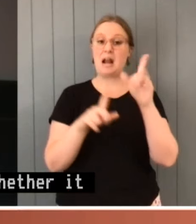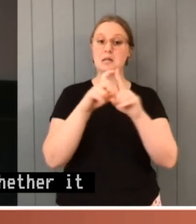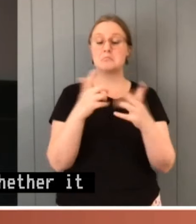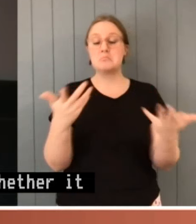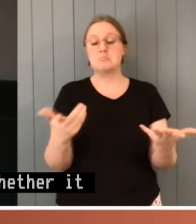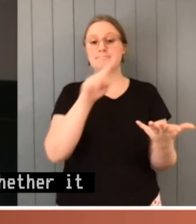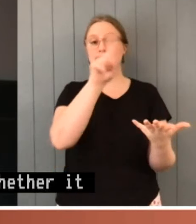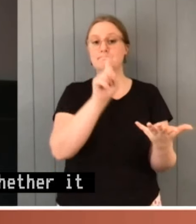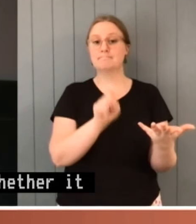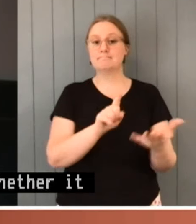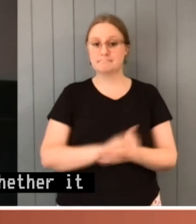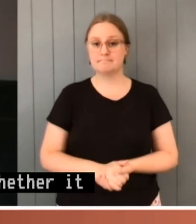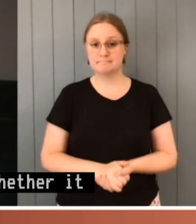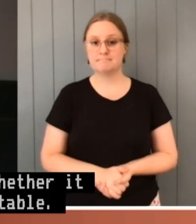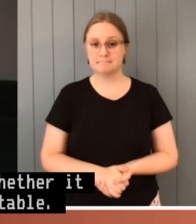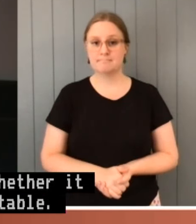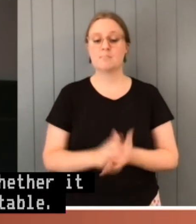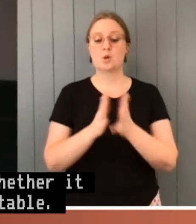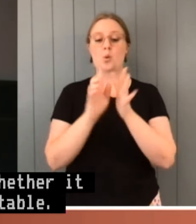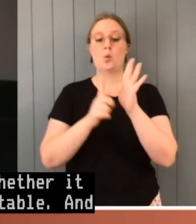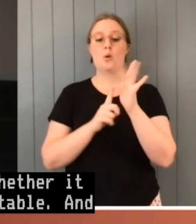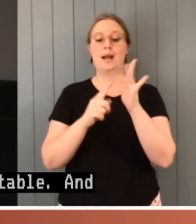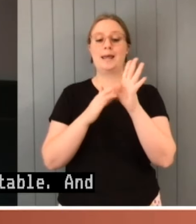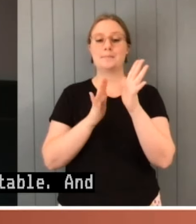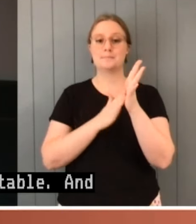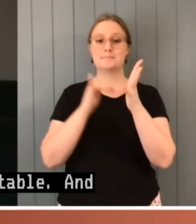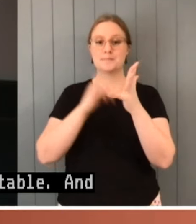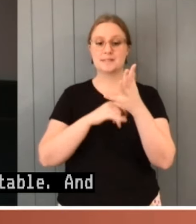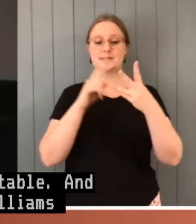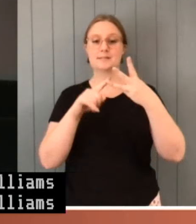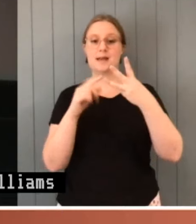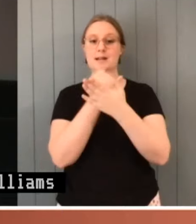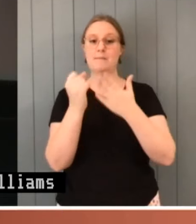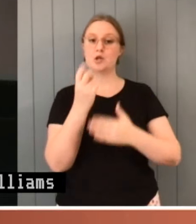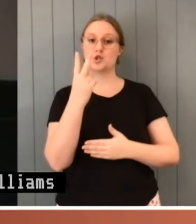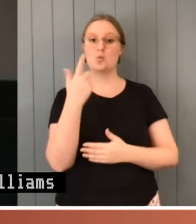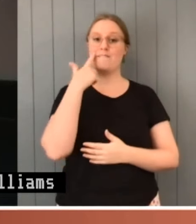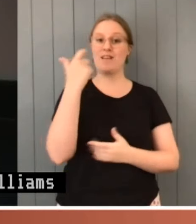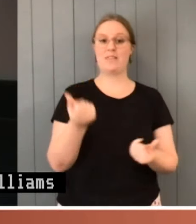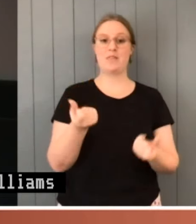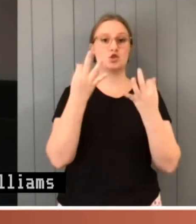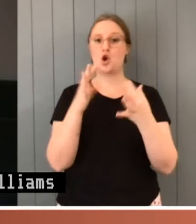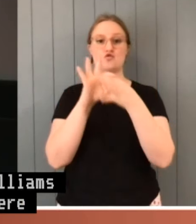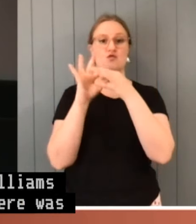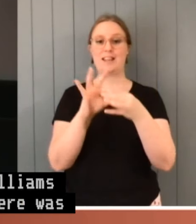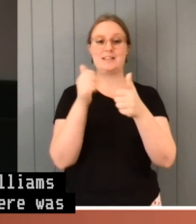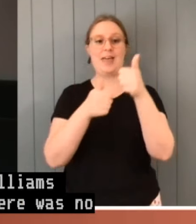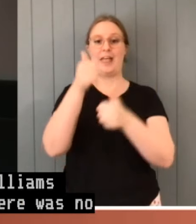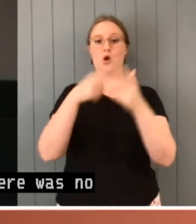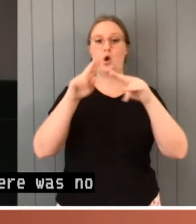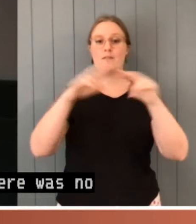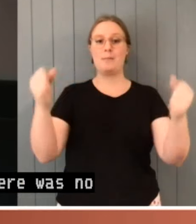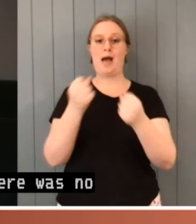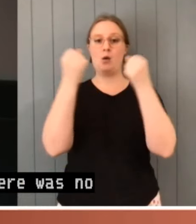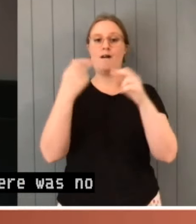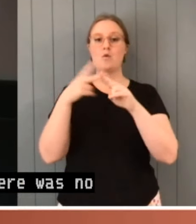And in the particular case, Williams No. 2, we found there was no relevant head of power for the expenditure, so